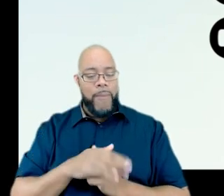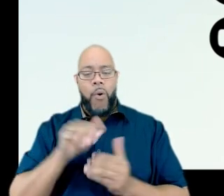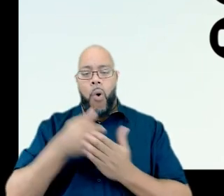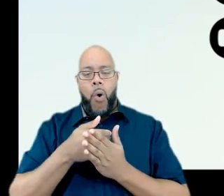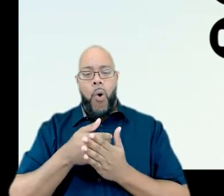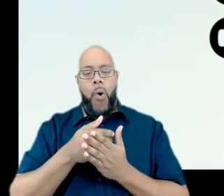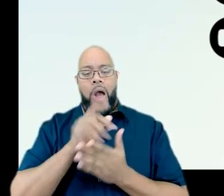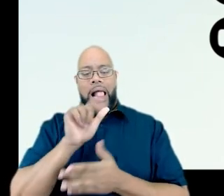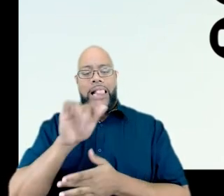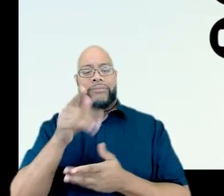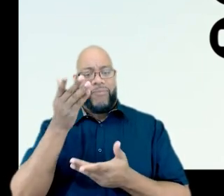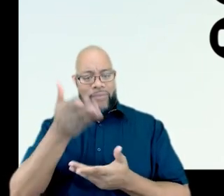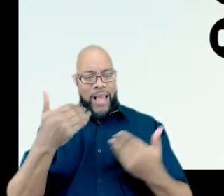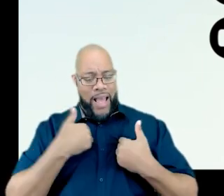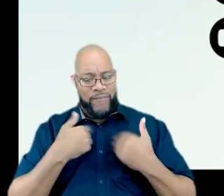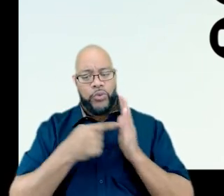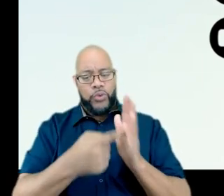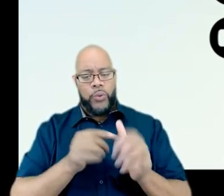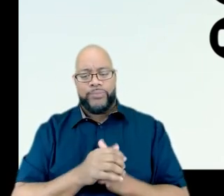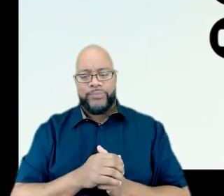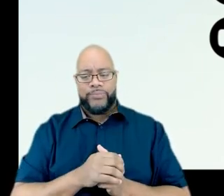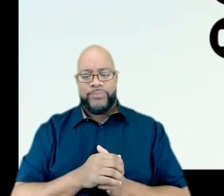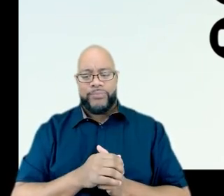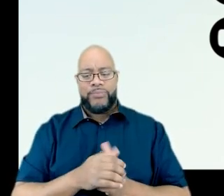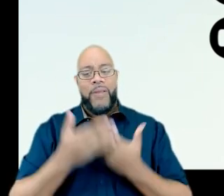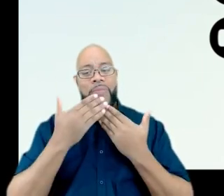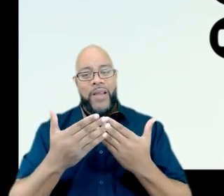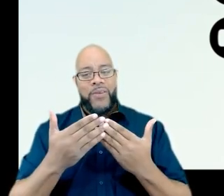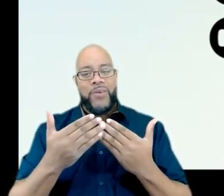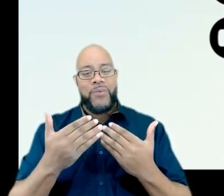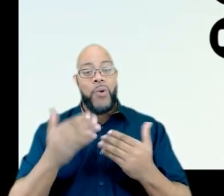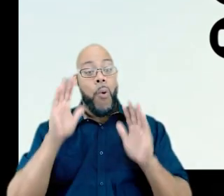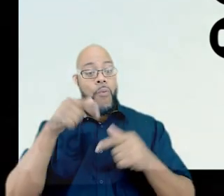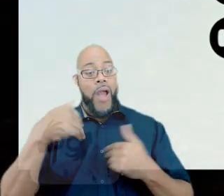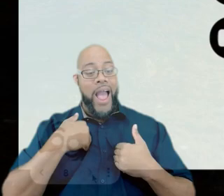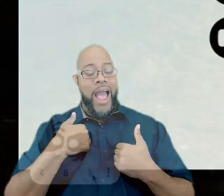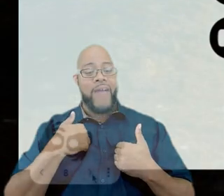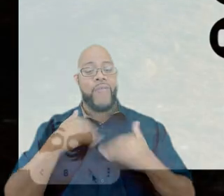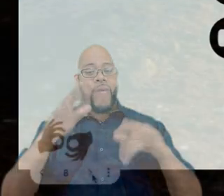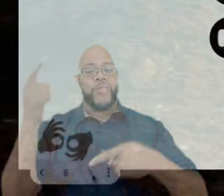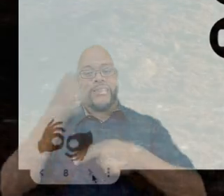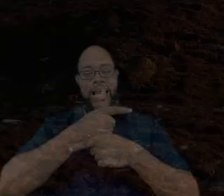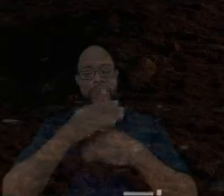links are here shown. Thank you, and I hope everyone has a nice day.